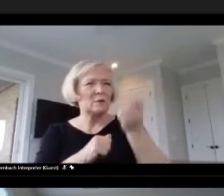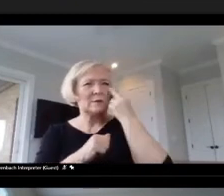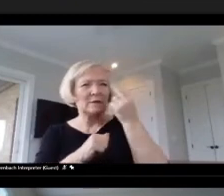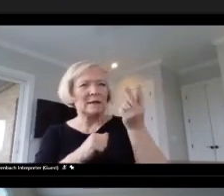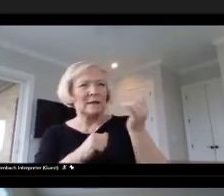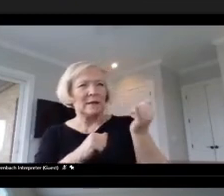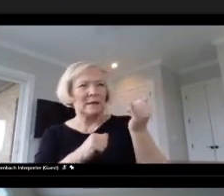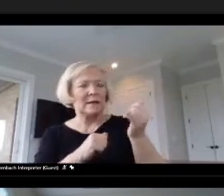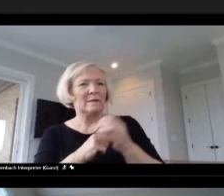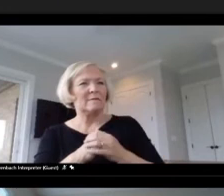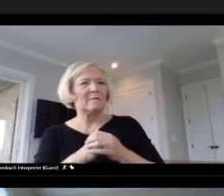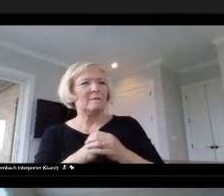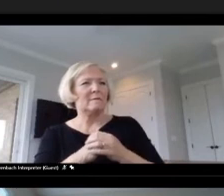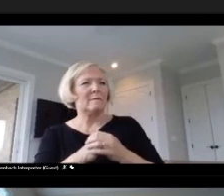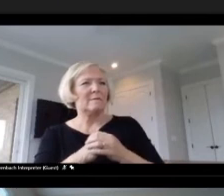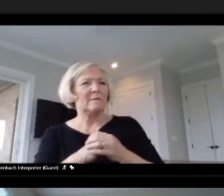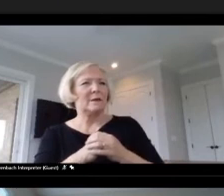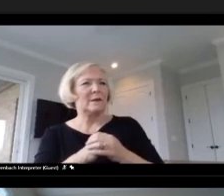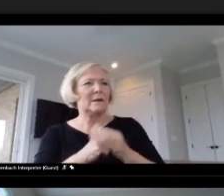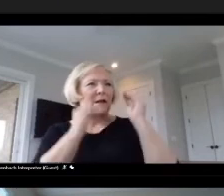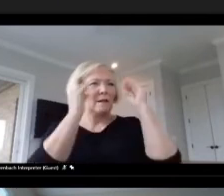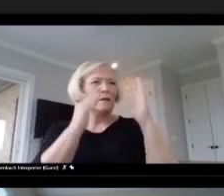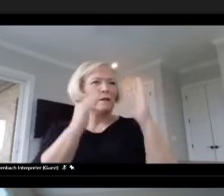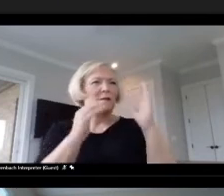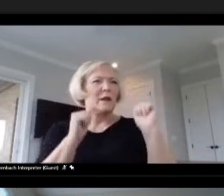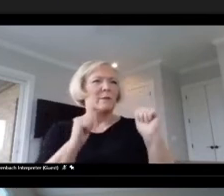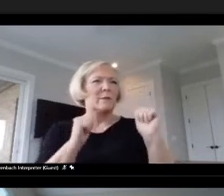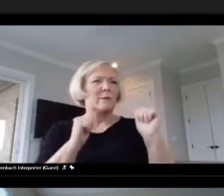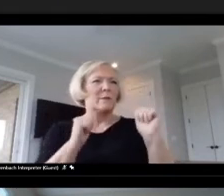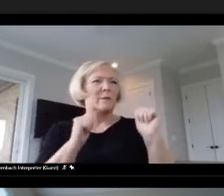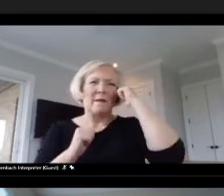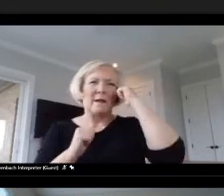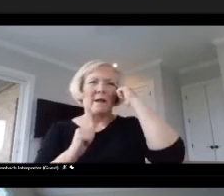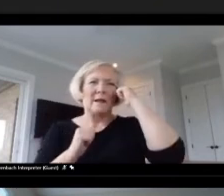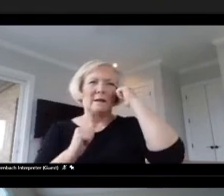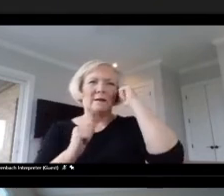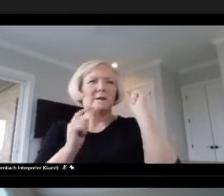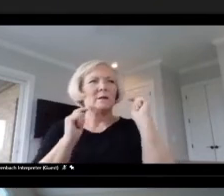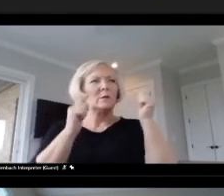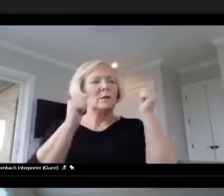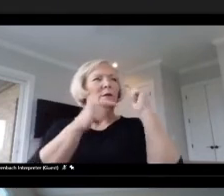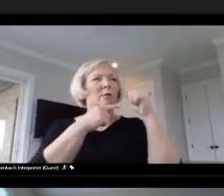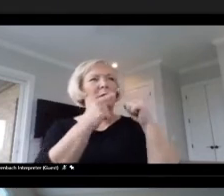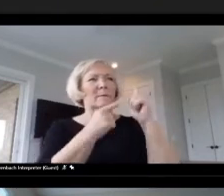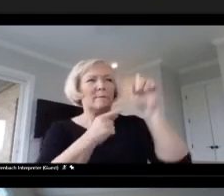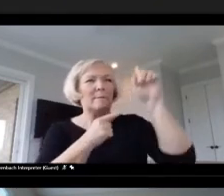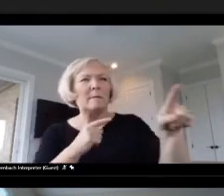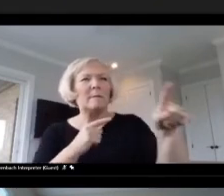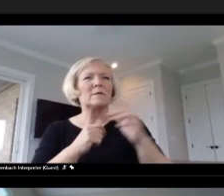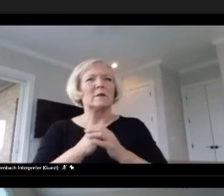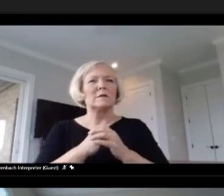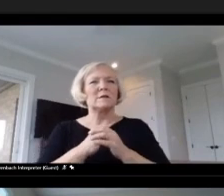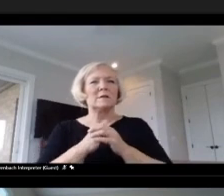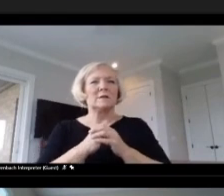the teachers are able to think on their feet in that way. So we've really